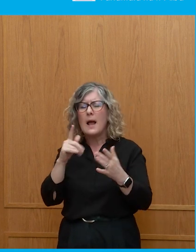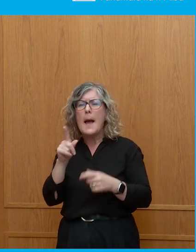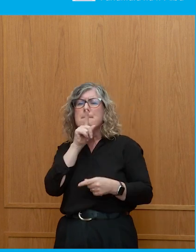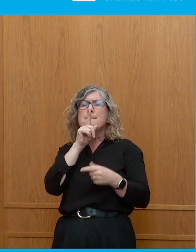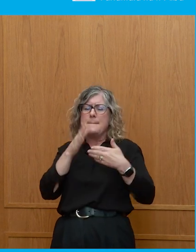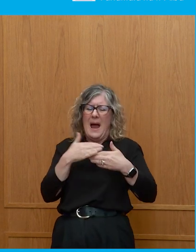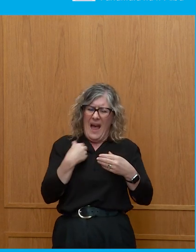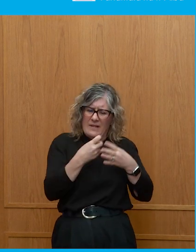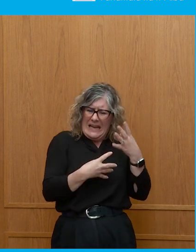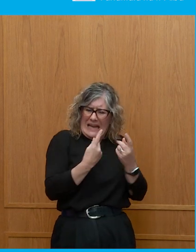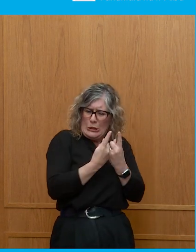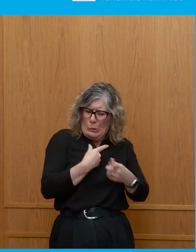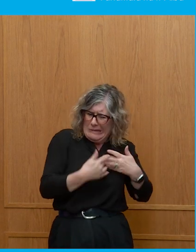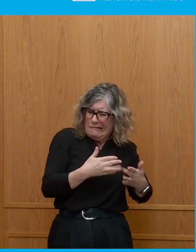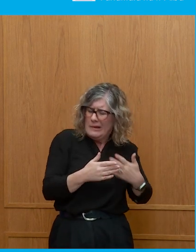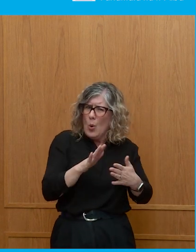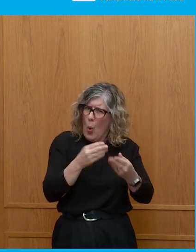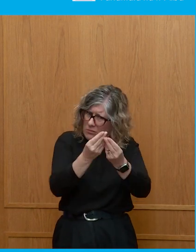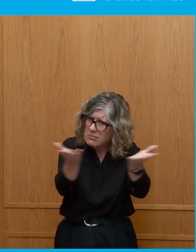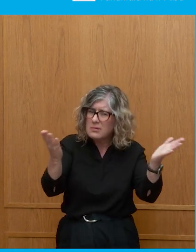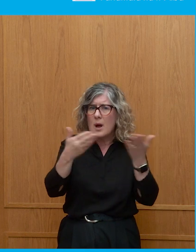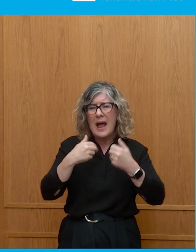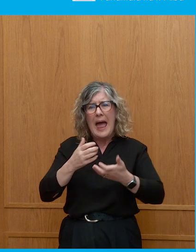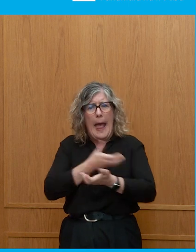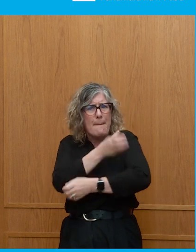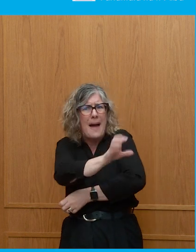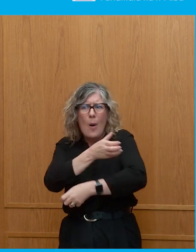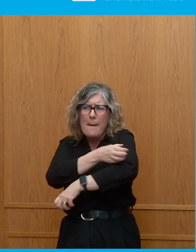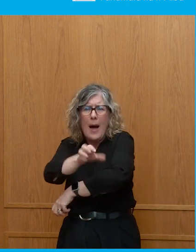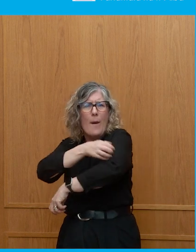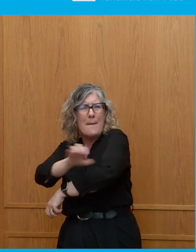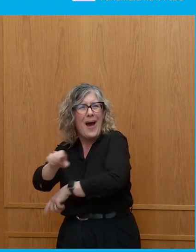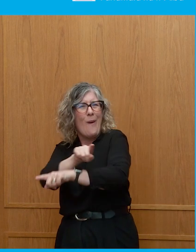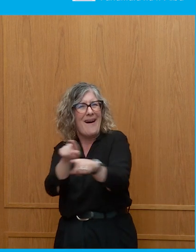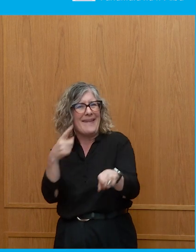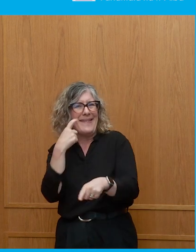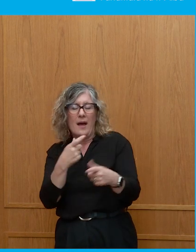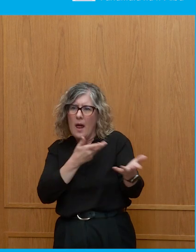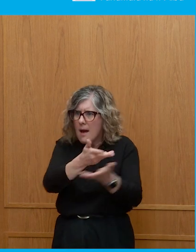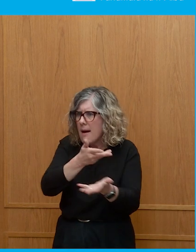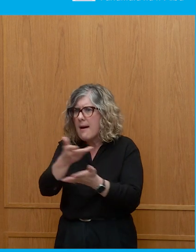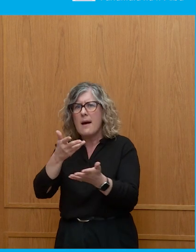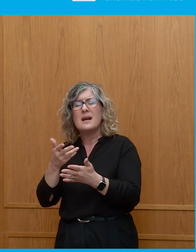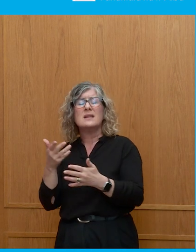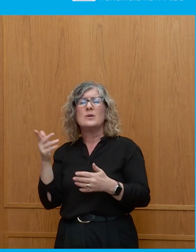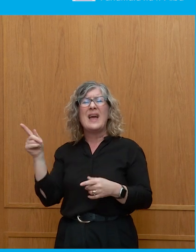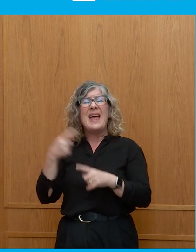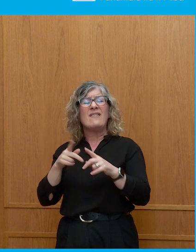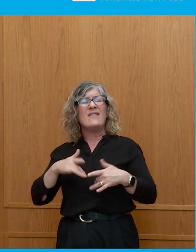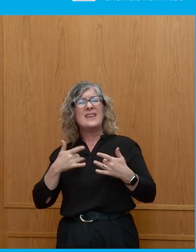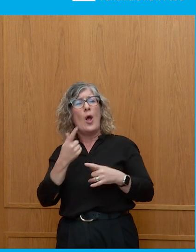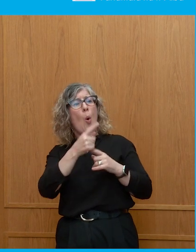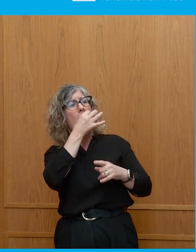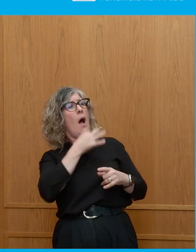people to be part of that decision-making process. And I think when, you know, if there is a feeling that it's every five years or so, you're asked for your